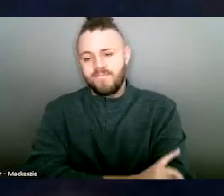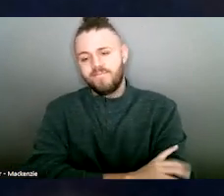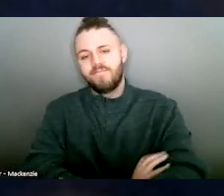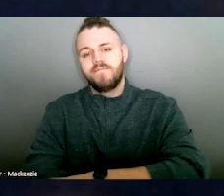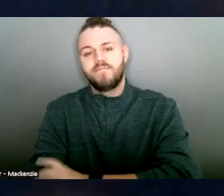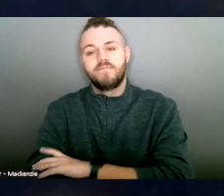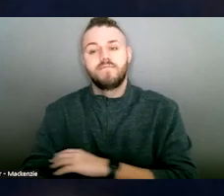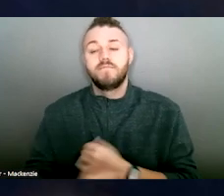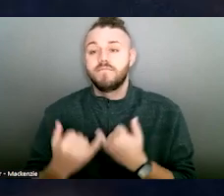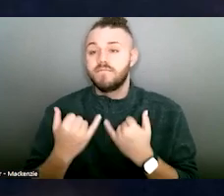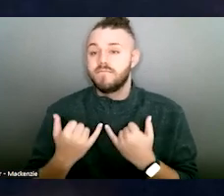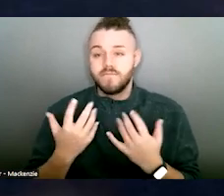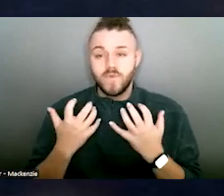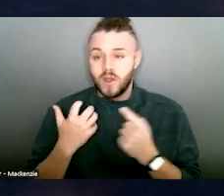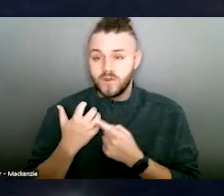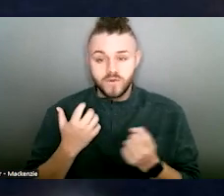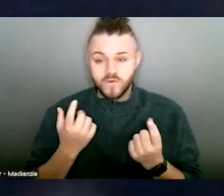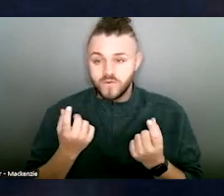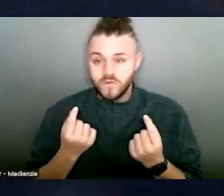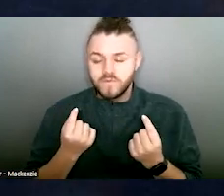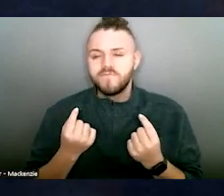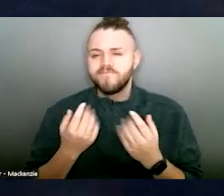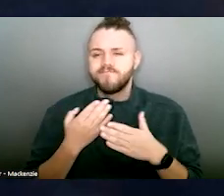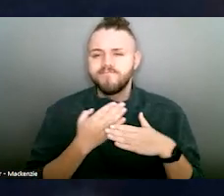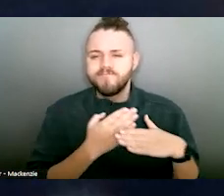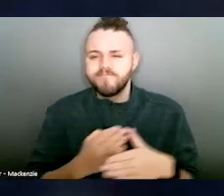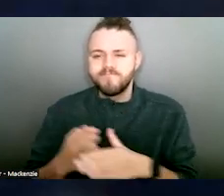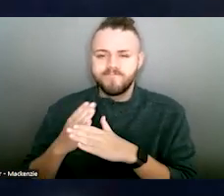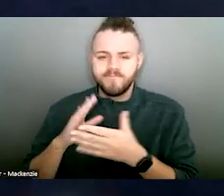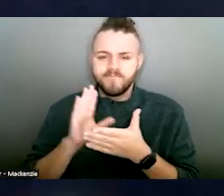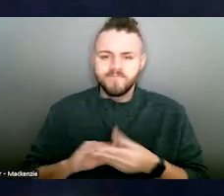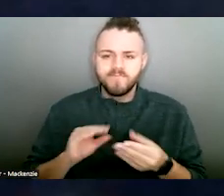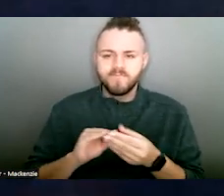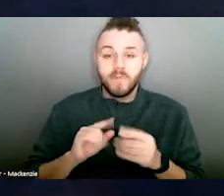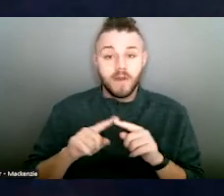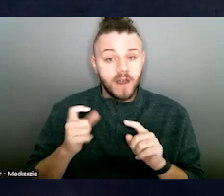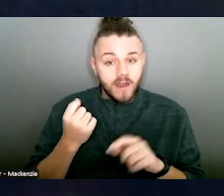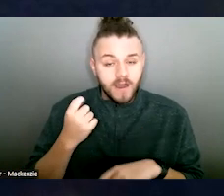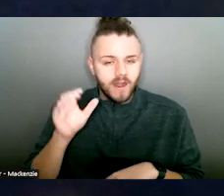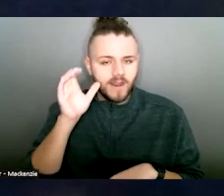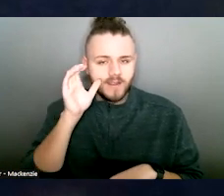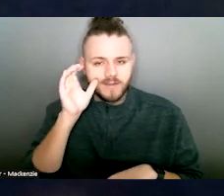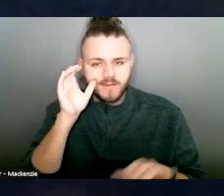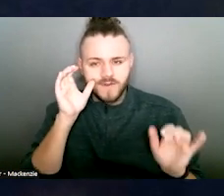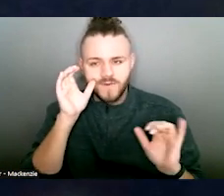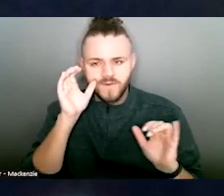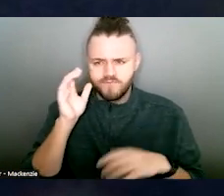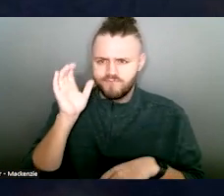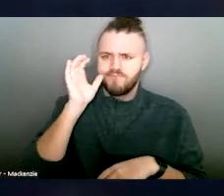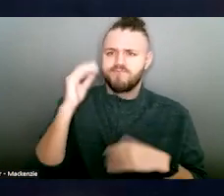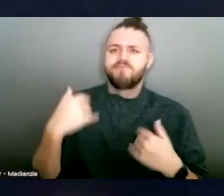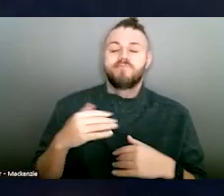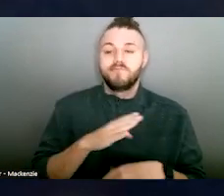only share your stories, but listen to the stories of those who are here alongside you. And I want you to never